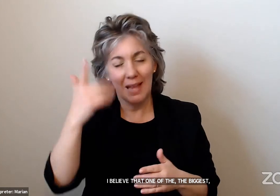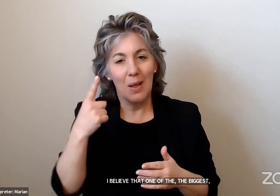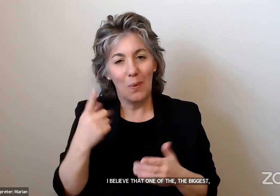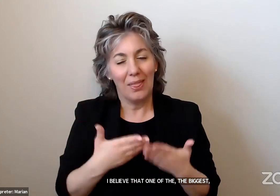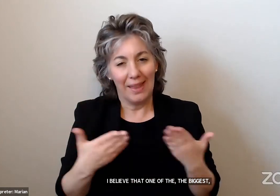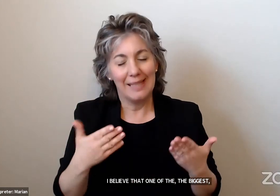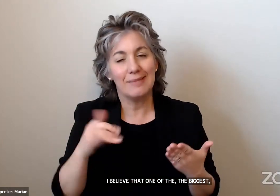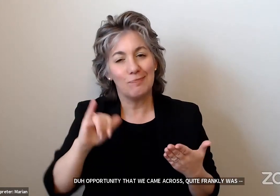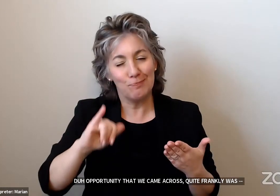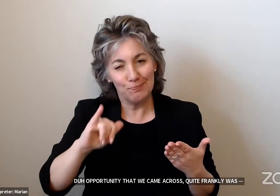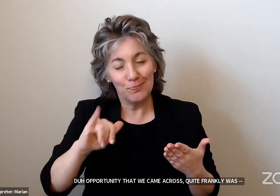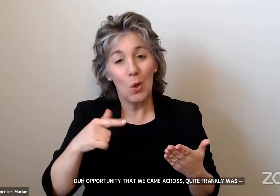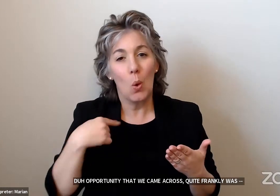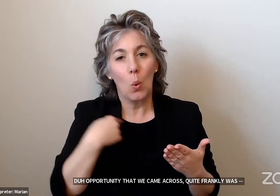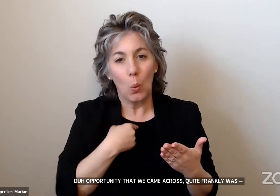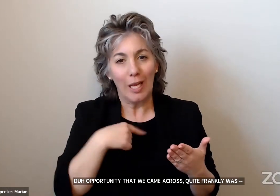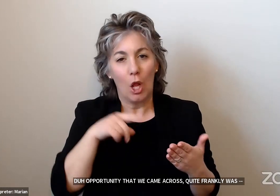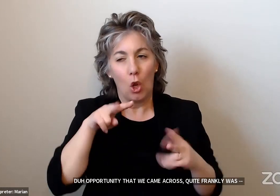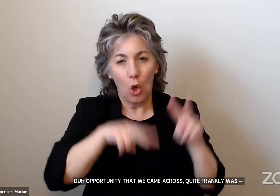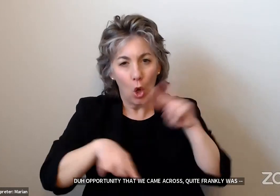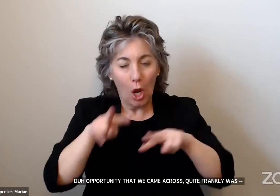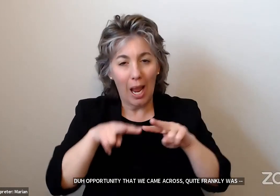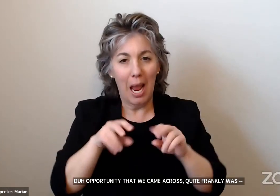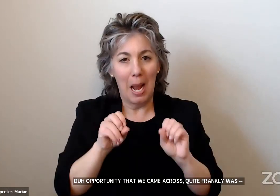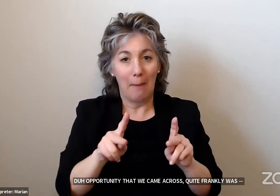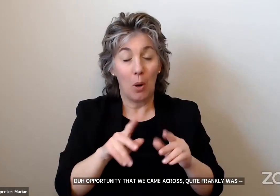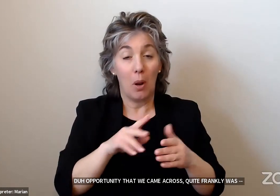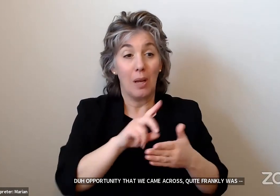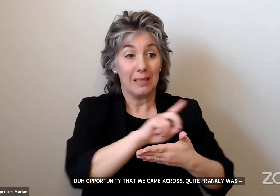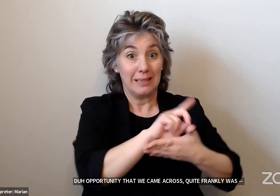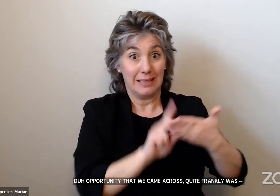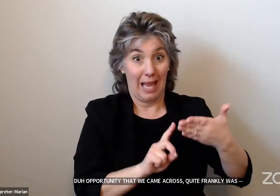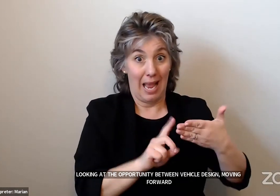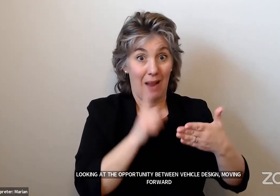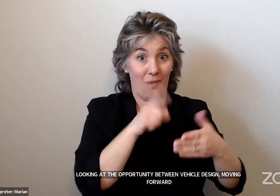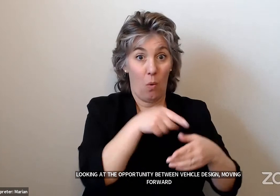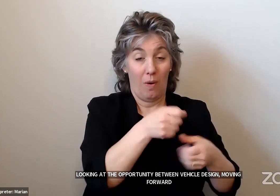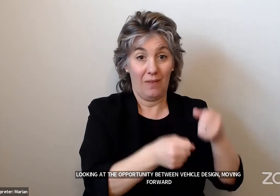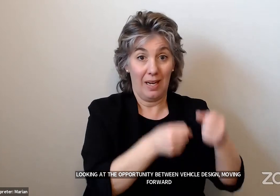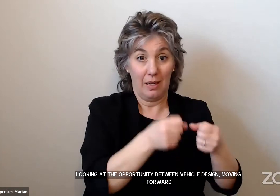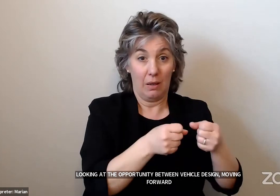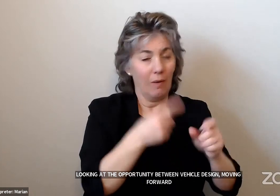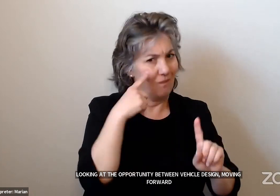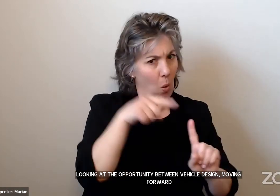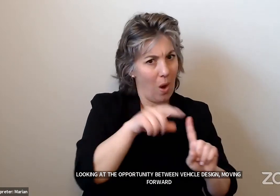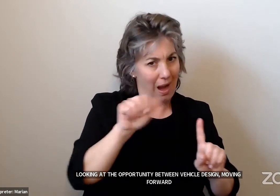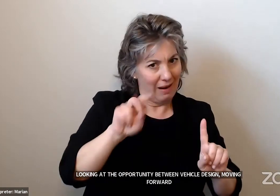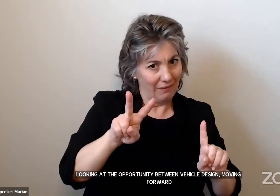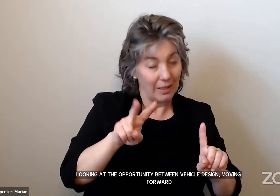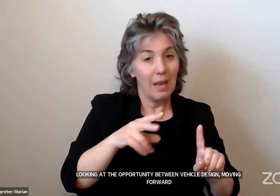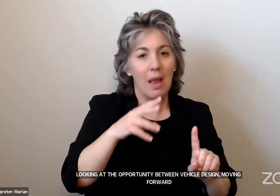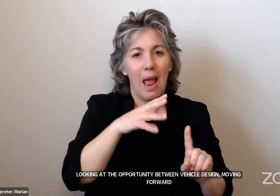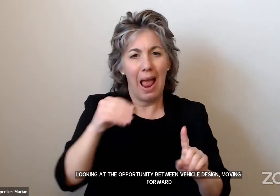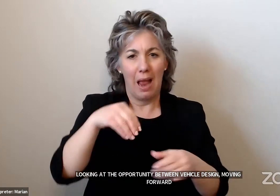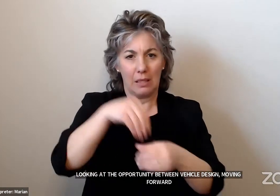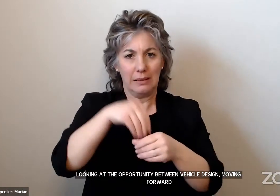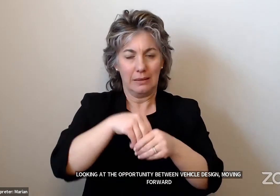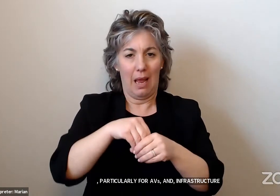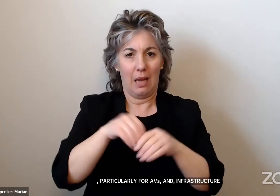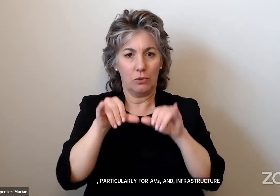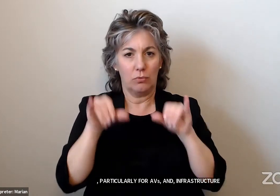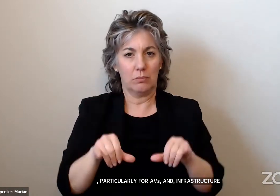looking at the opportunity between vehicle design moving forward, particularly for AVs, and infrastructure design.